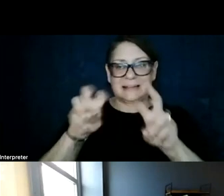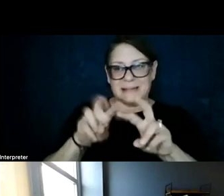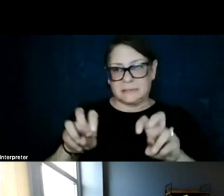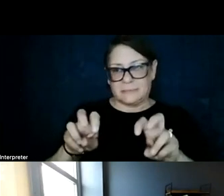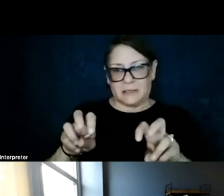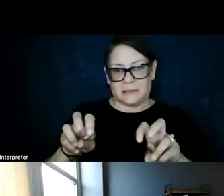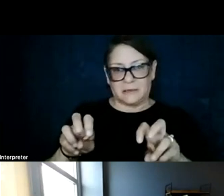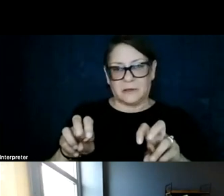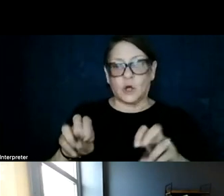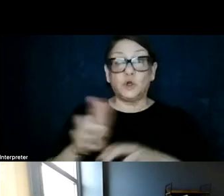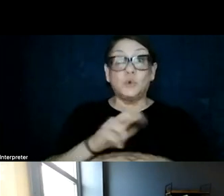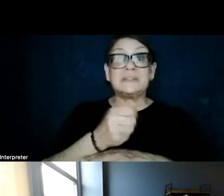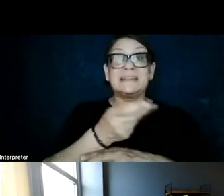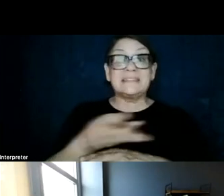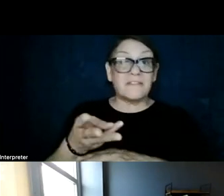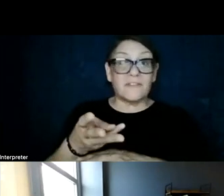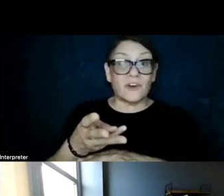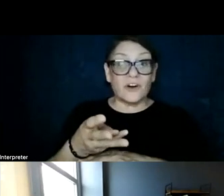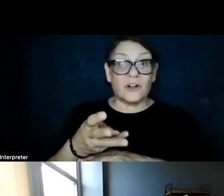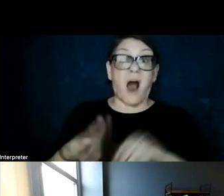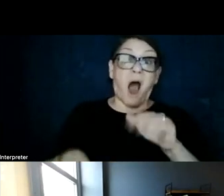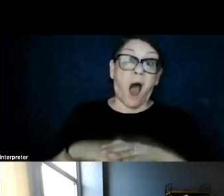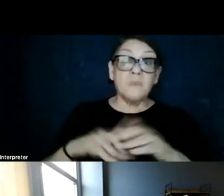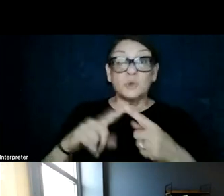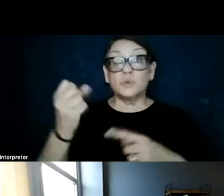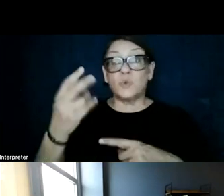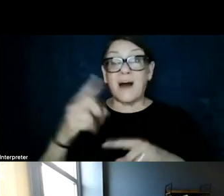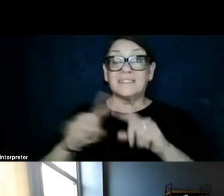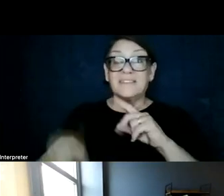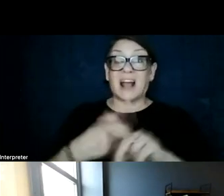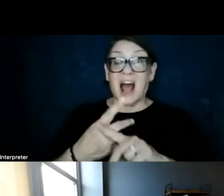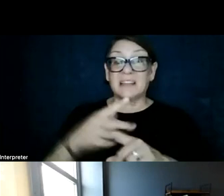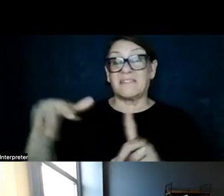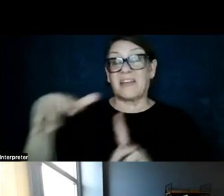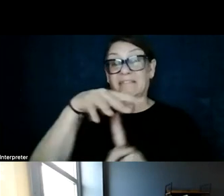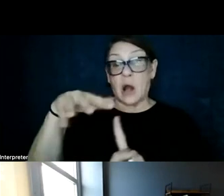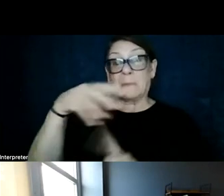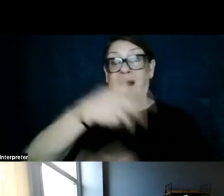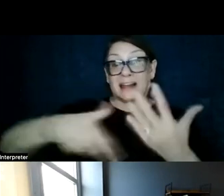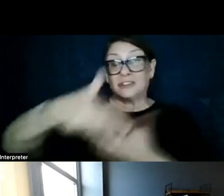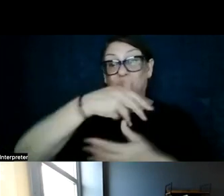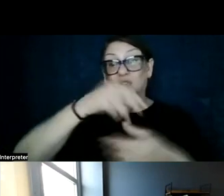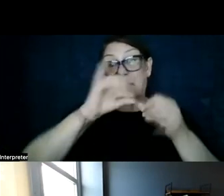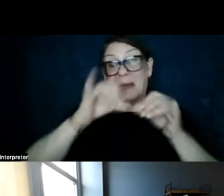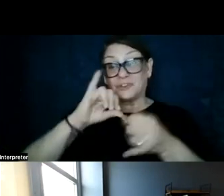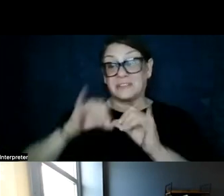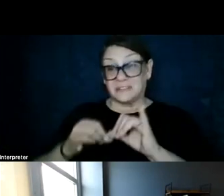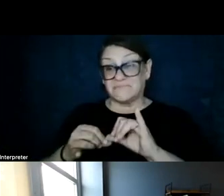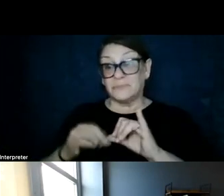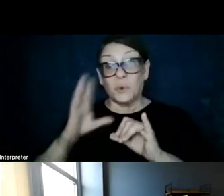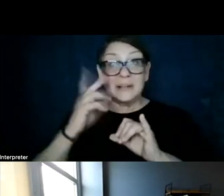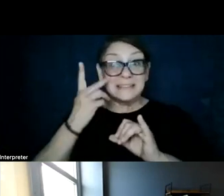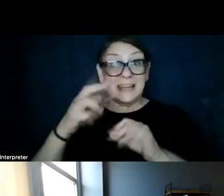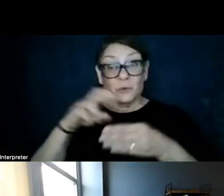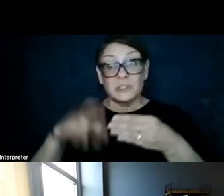several up to a dozen different types of environmental and social metrics, and you'll see the